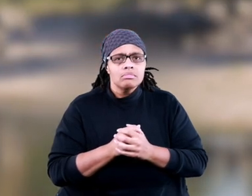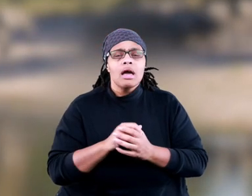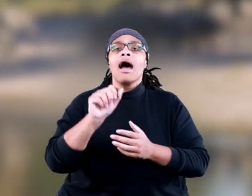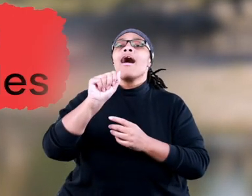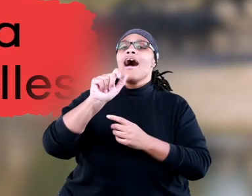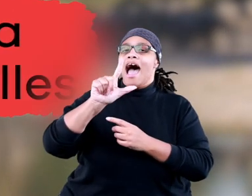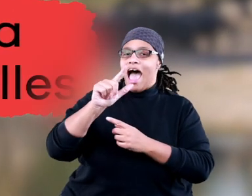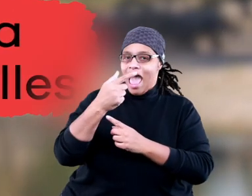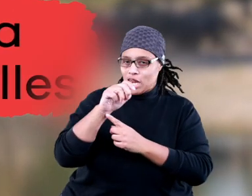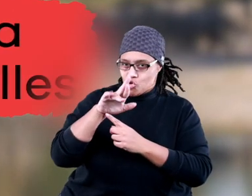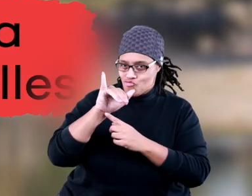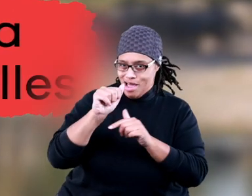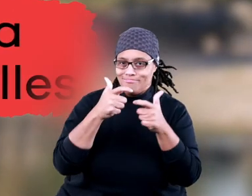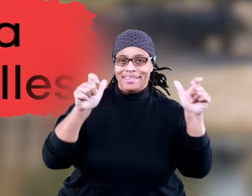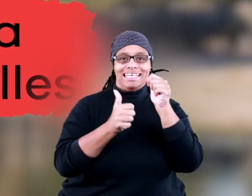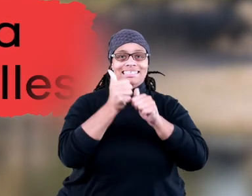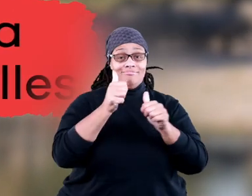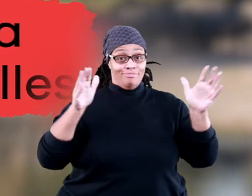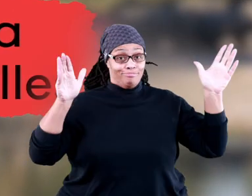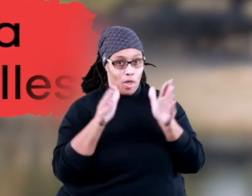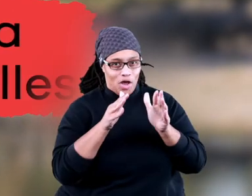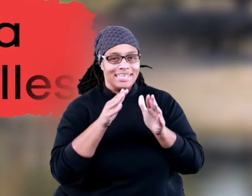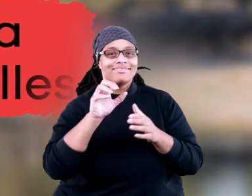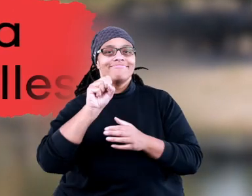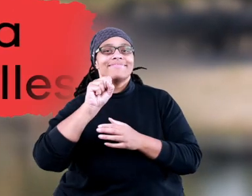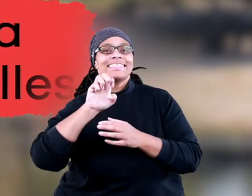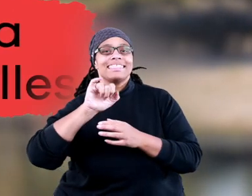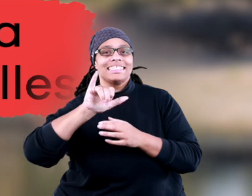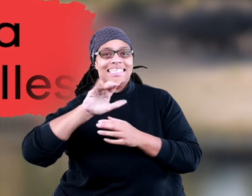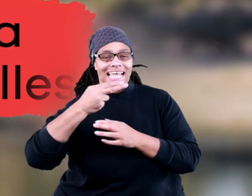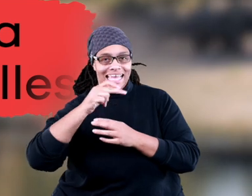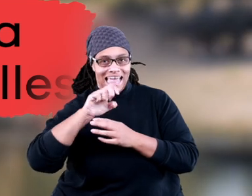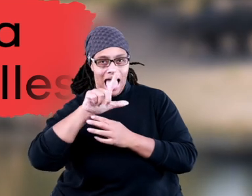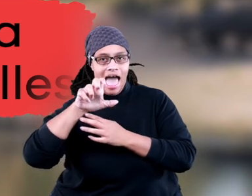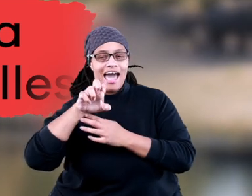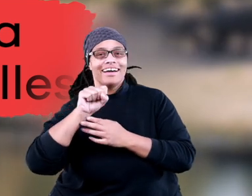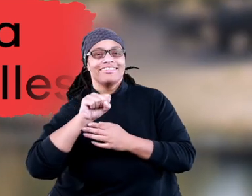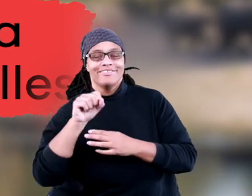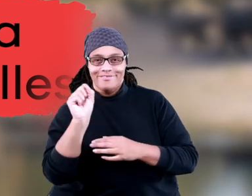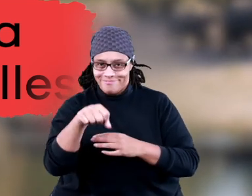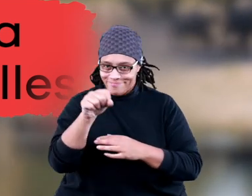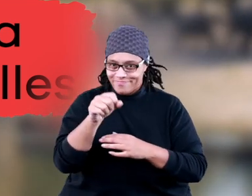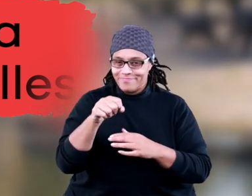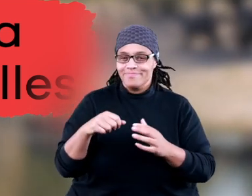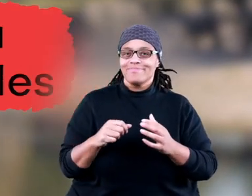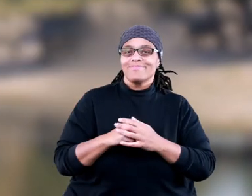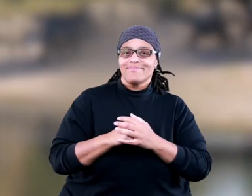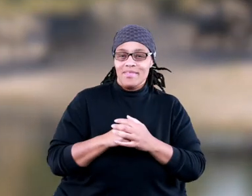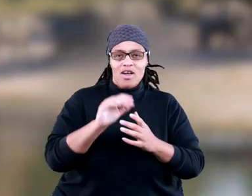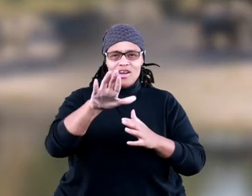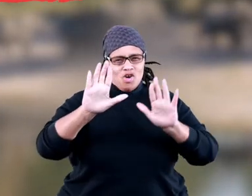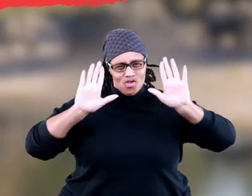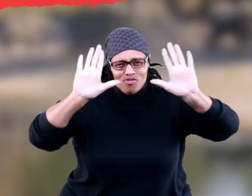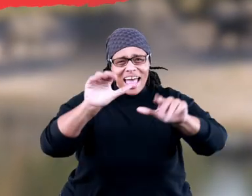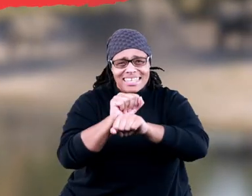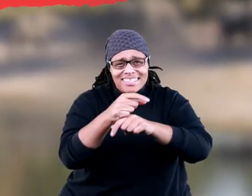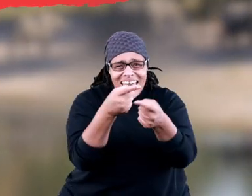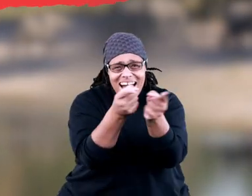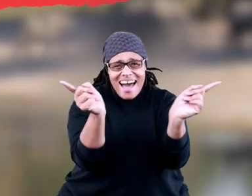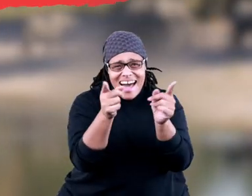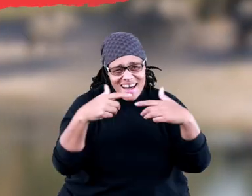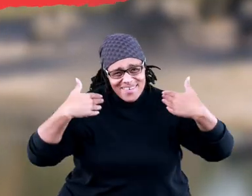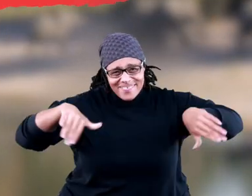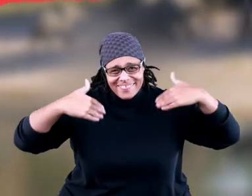The biggest is Algeria, and the smallest is Seychelles. Great